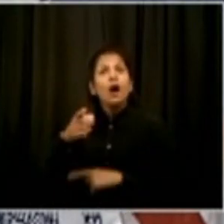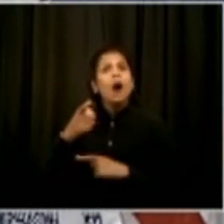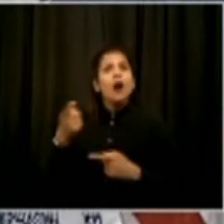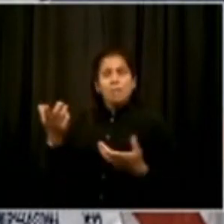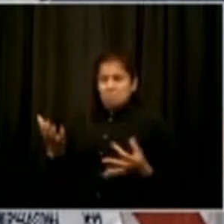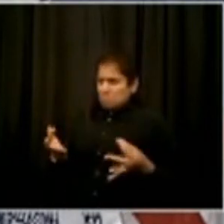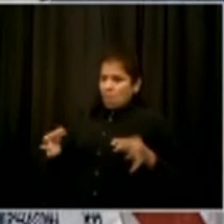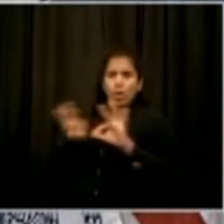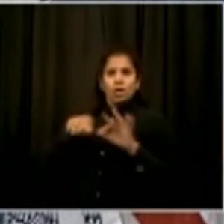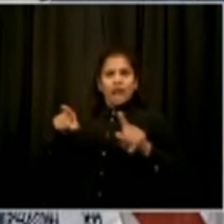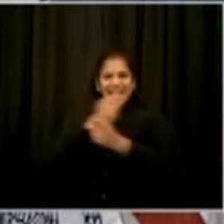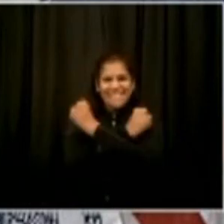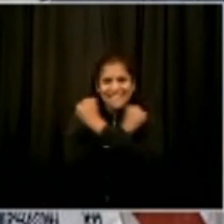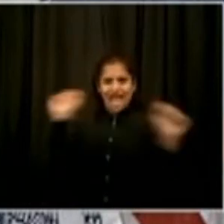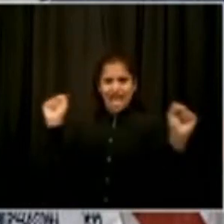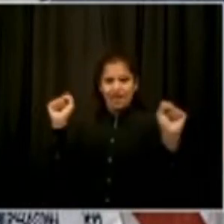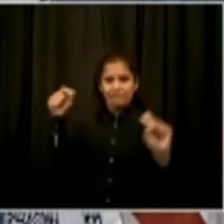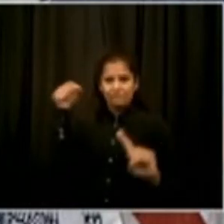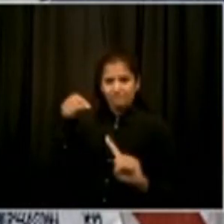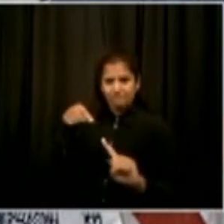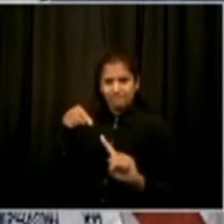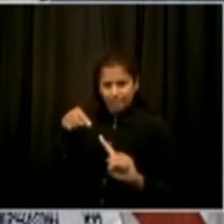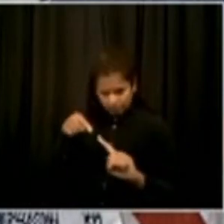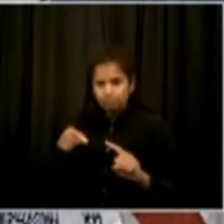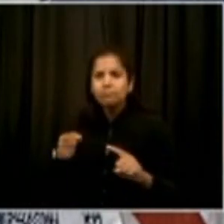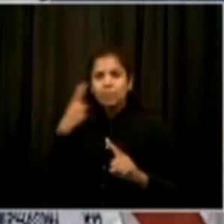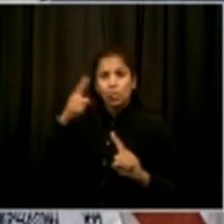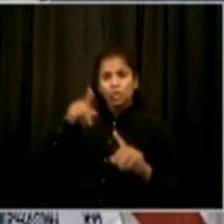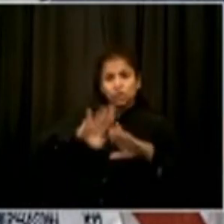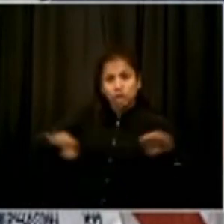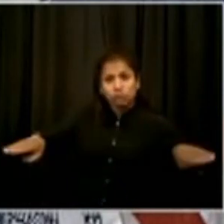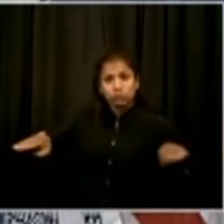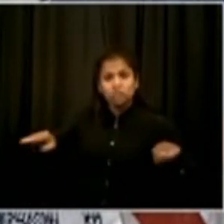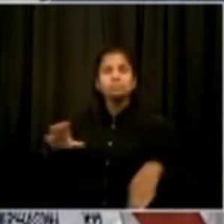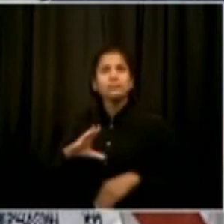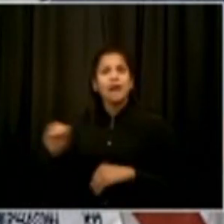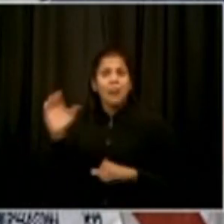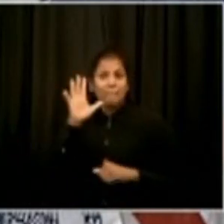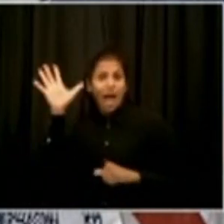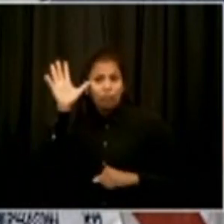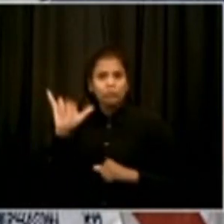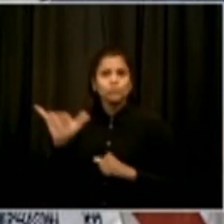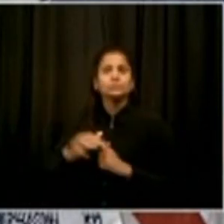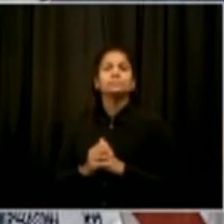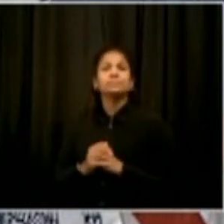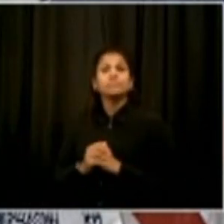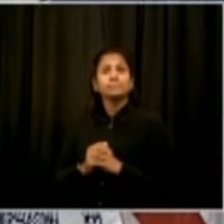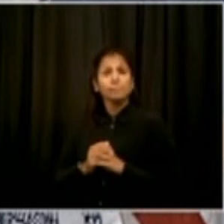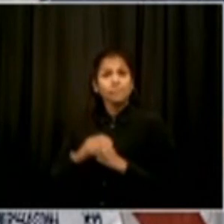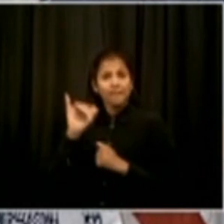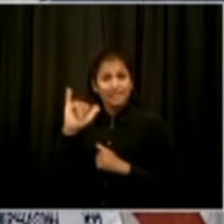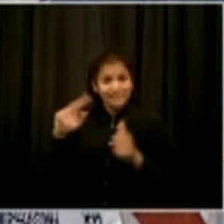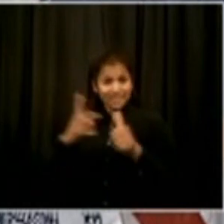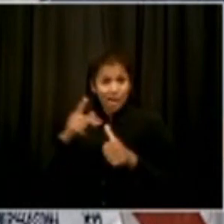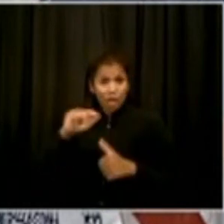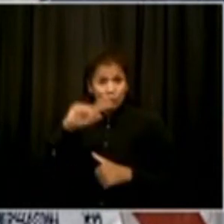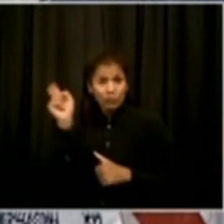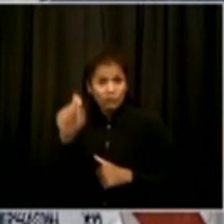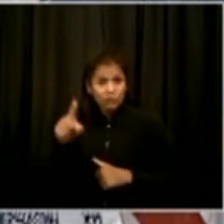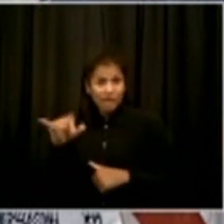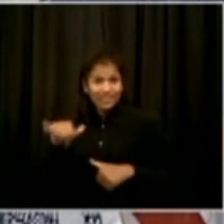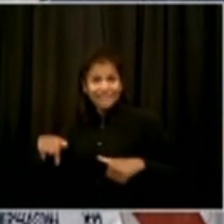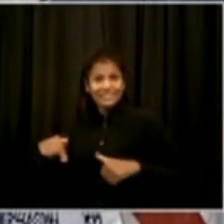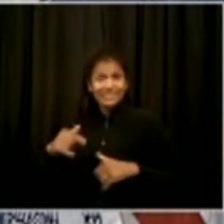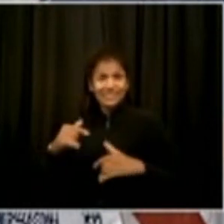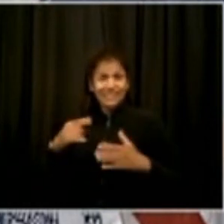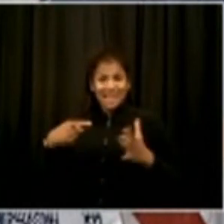have to decide if their kids are going to stay home and learn completely online and not go into the classroom. But my question is, and know you probably have heard this before,